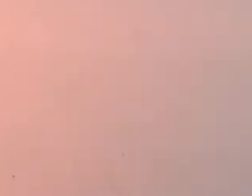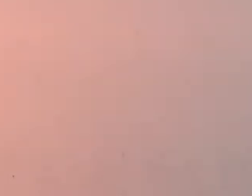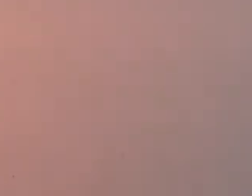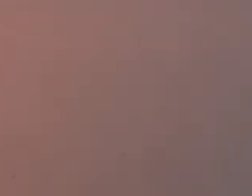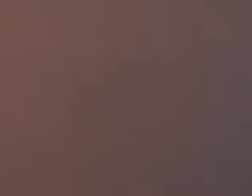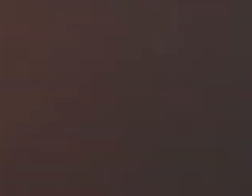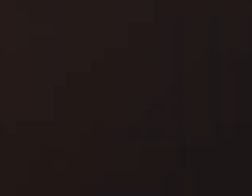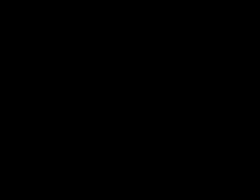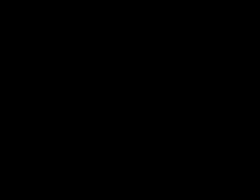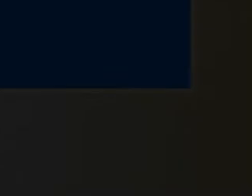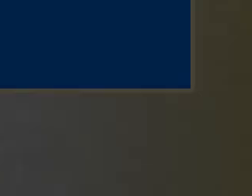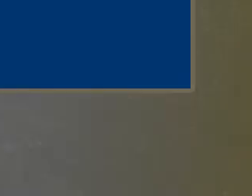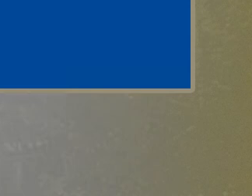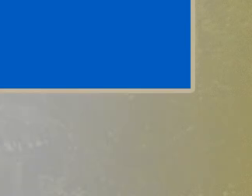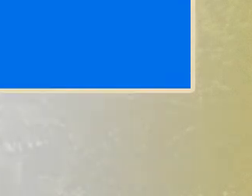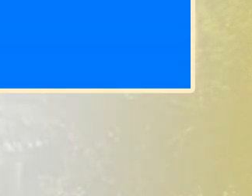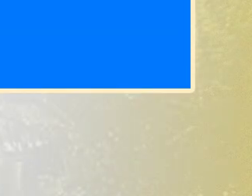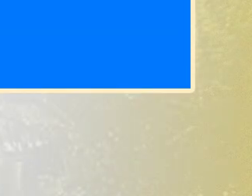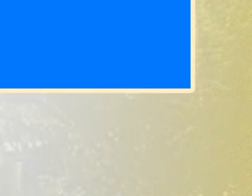Thank you very much.